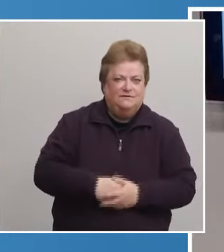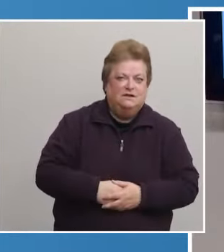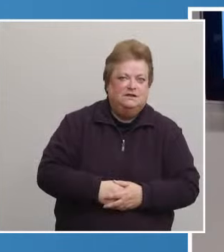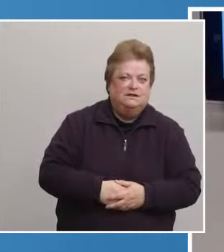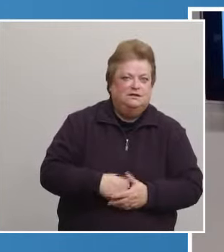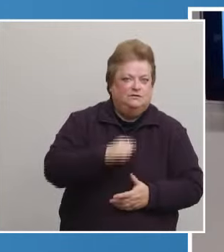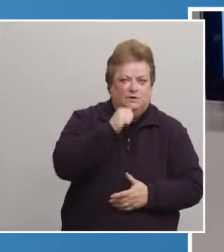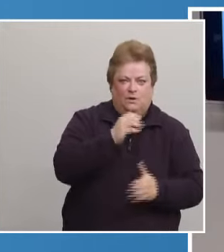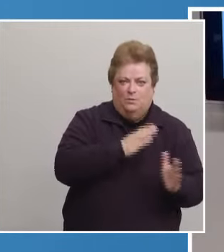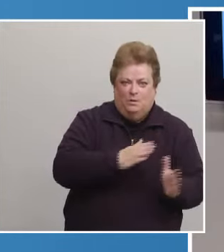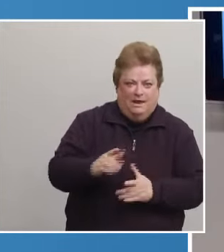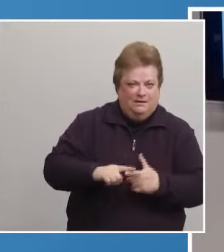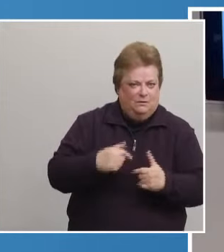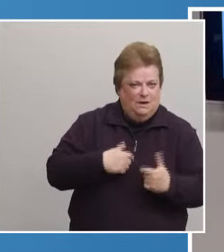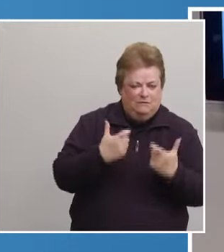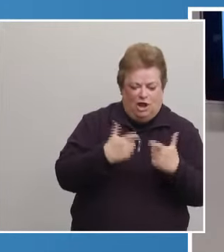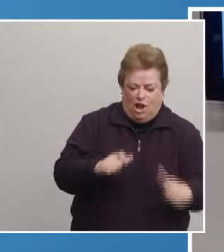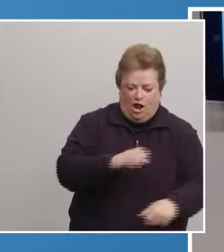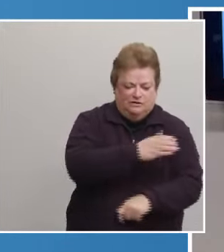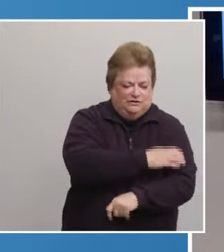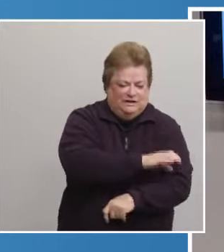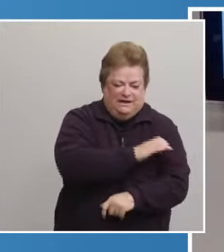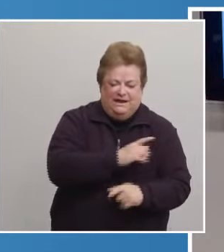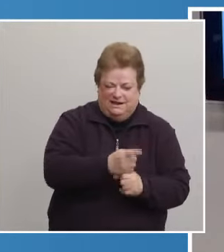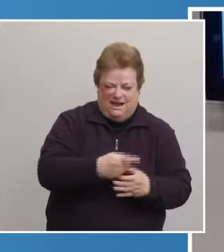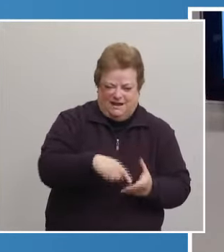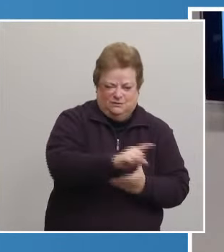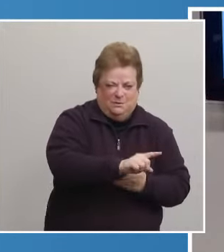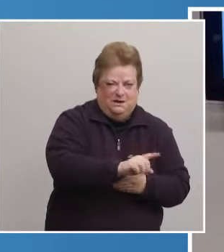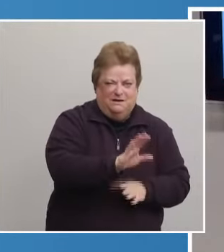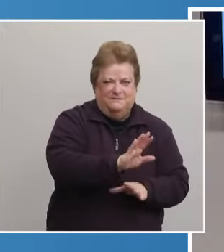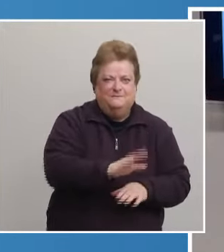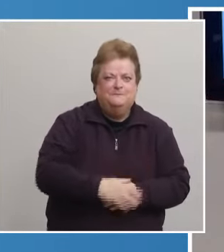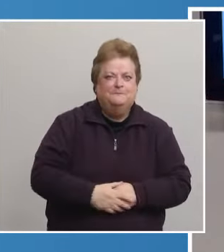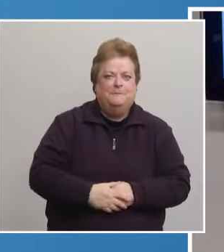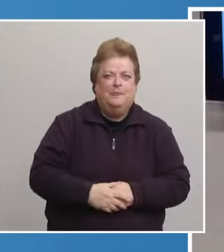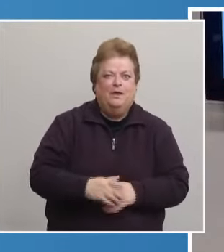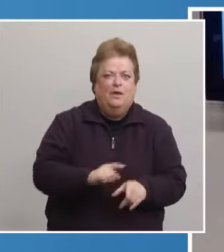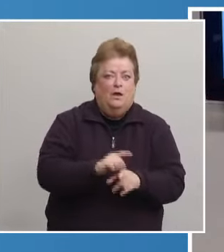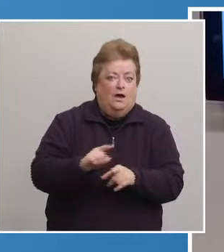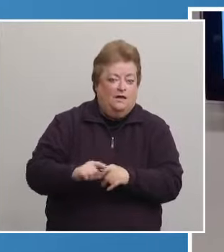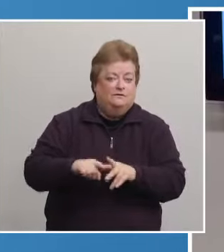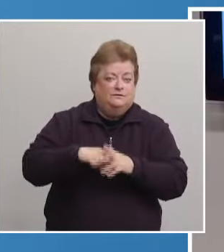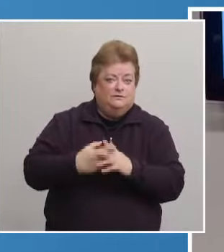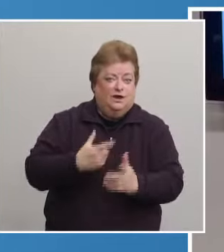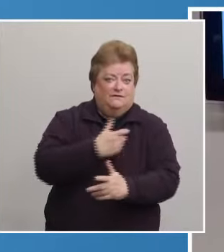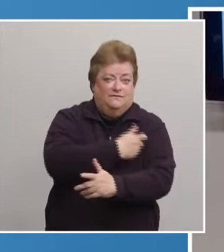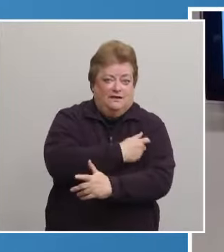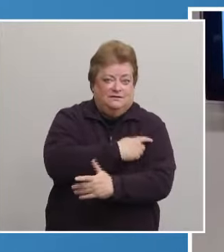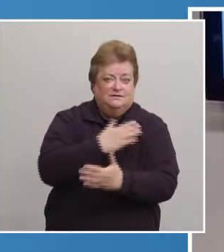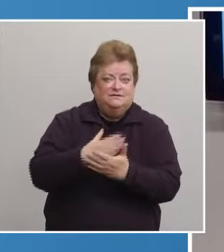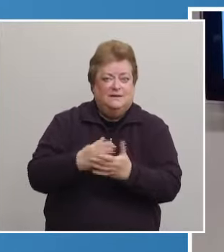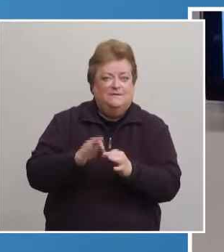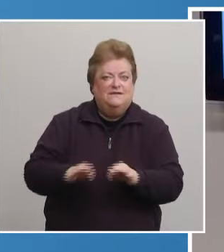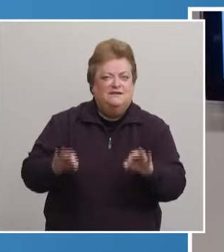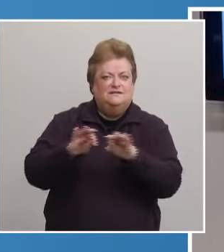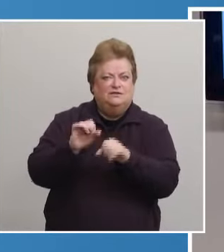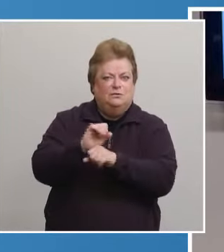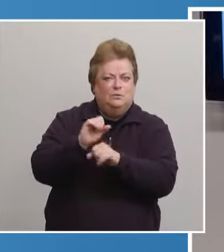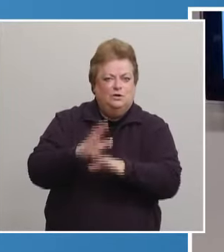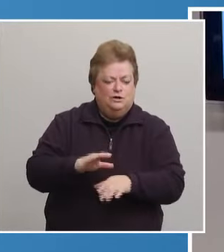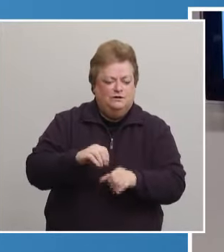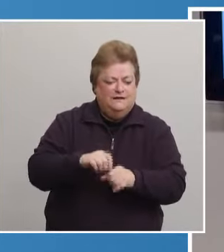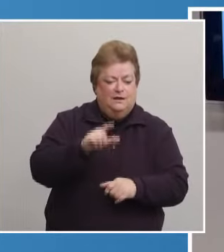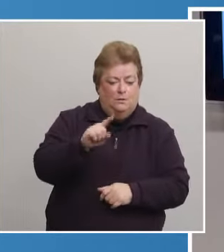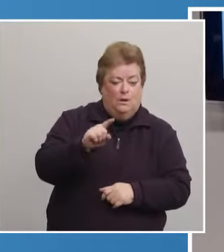have as large a clinic next week. We have also started vaccinating some of the essential workers in phase